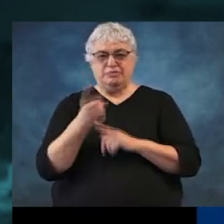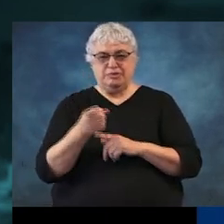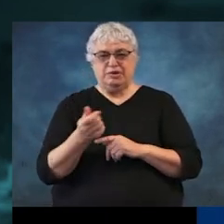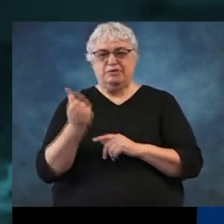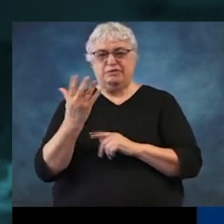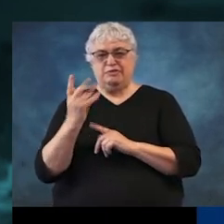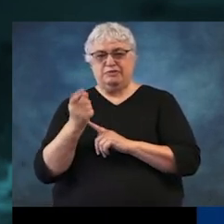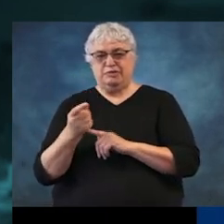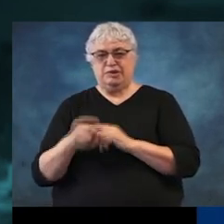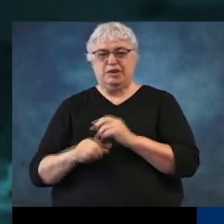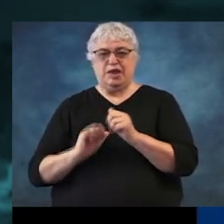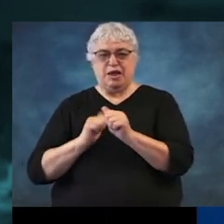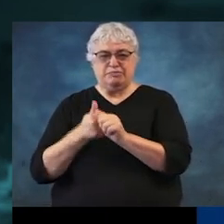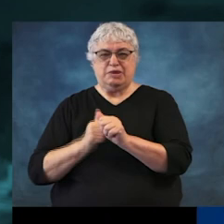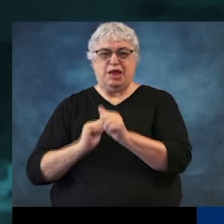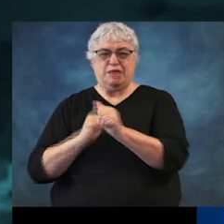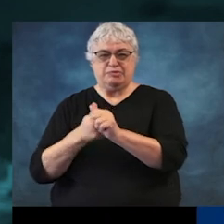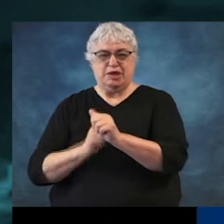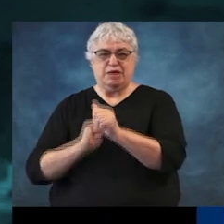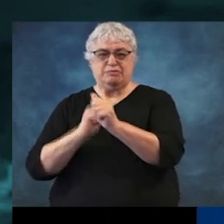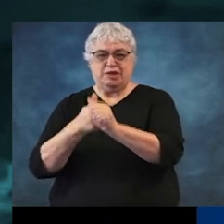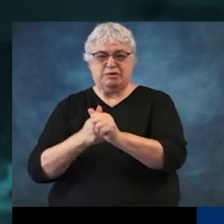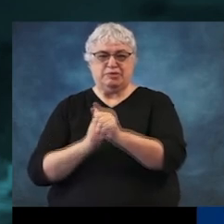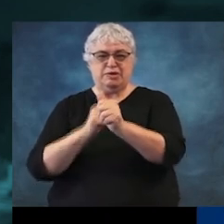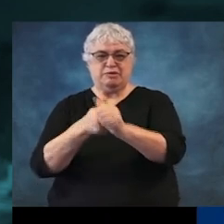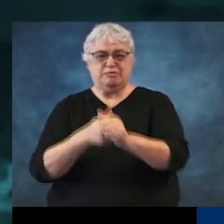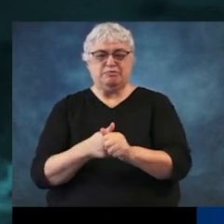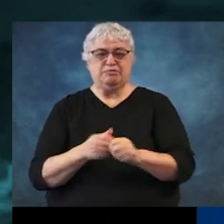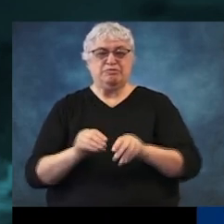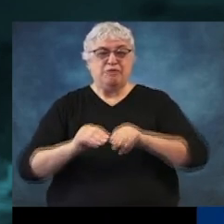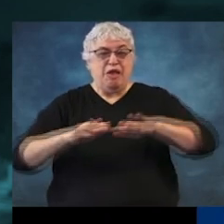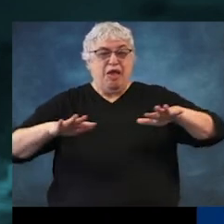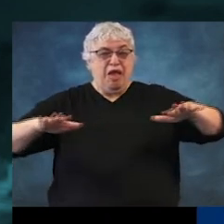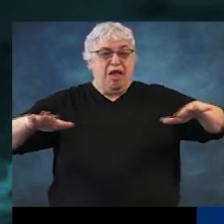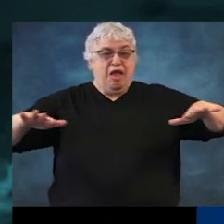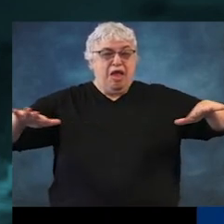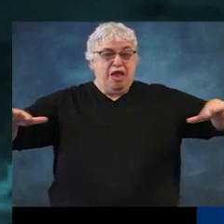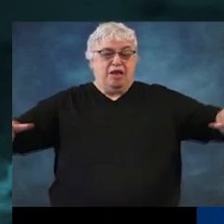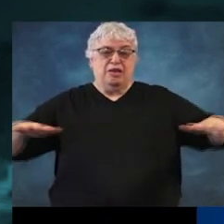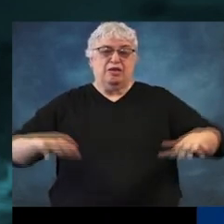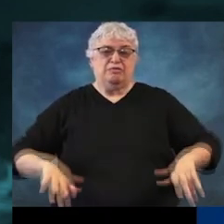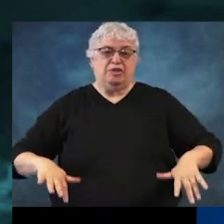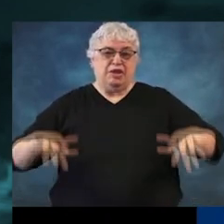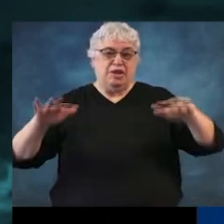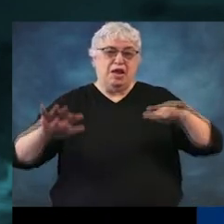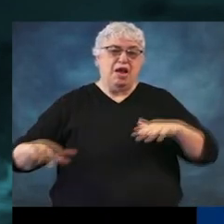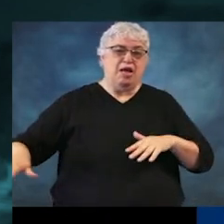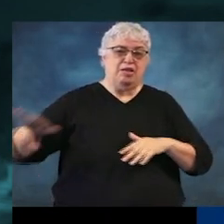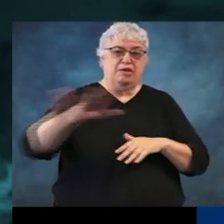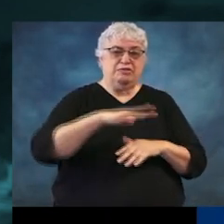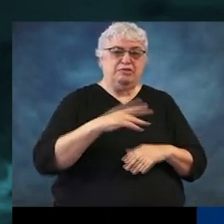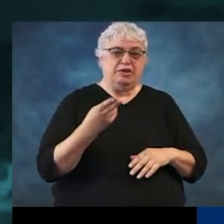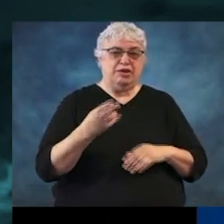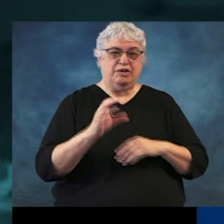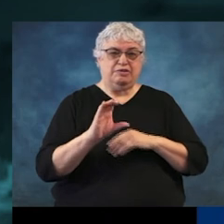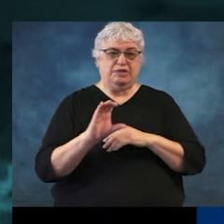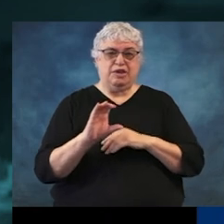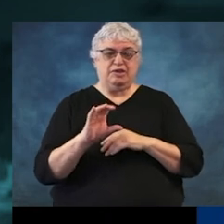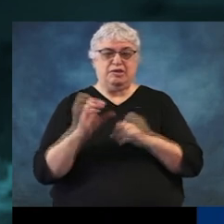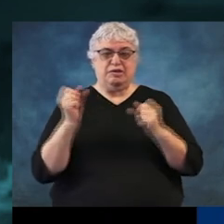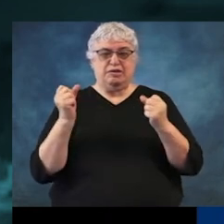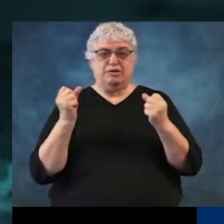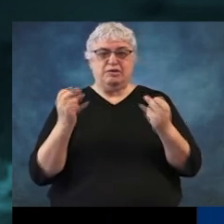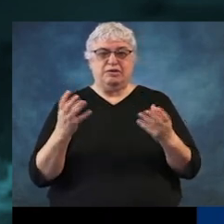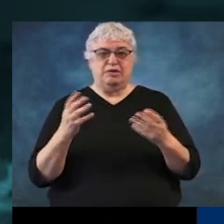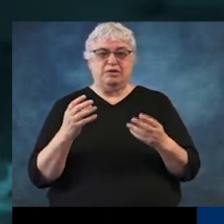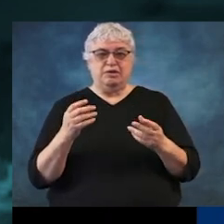depending on the severity of the flooding. If we're looking at widespread flooding across the entire county, it's a lot of data, a lot of points.